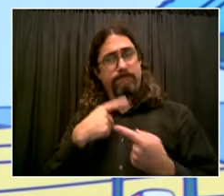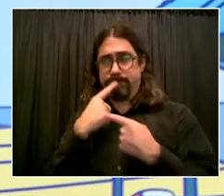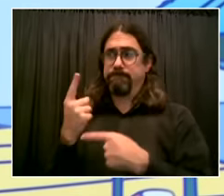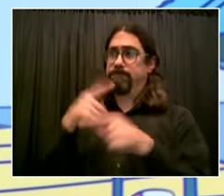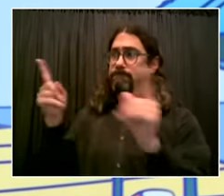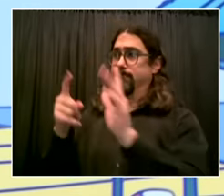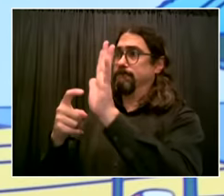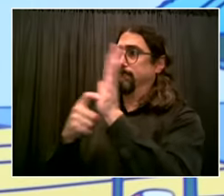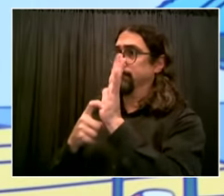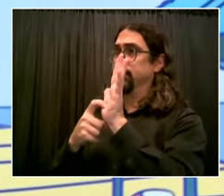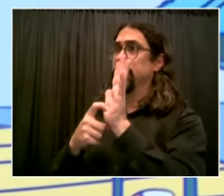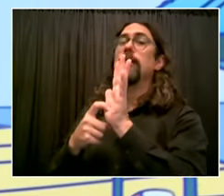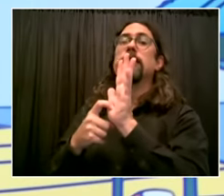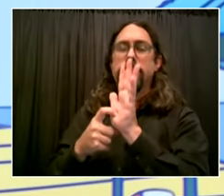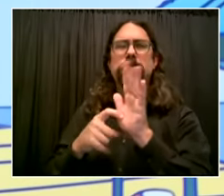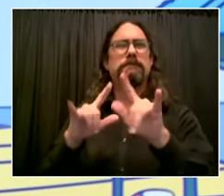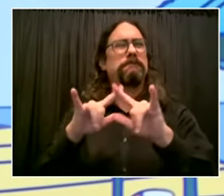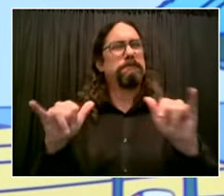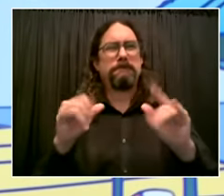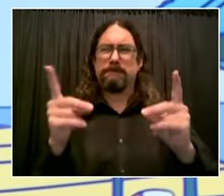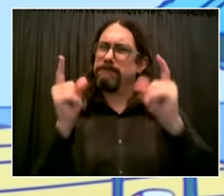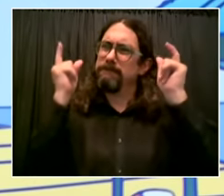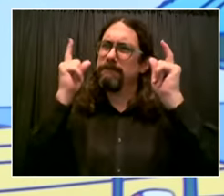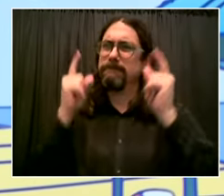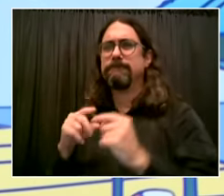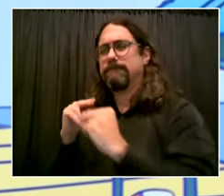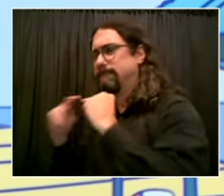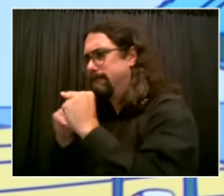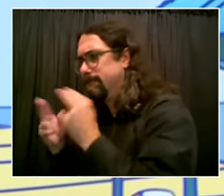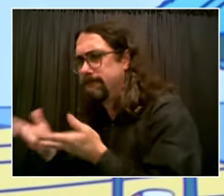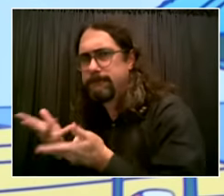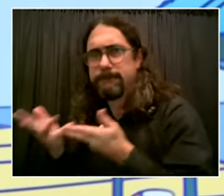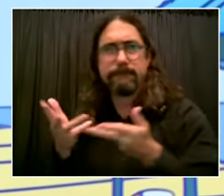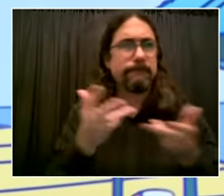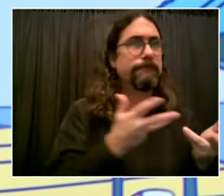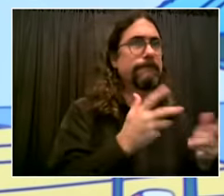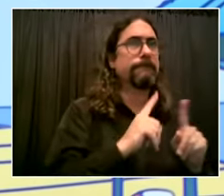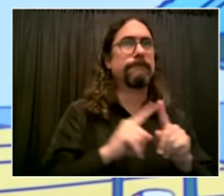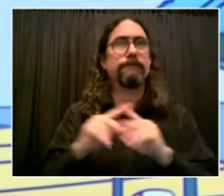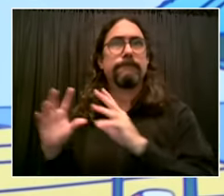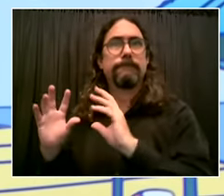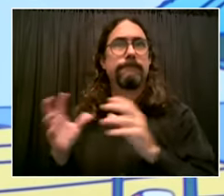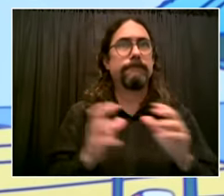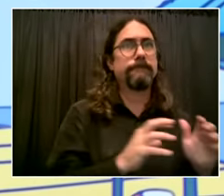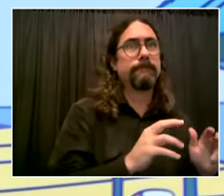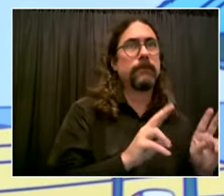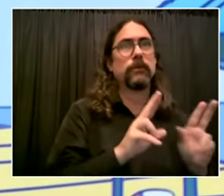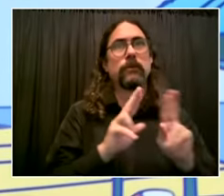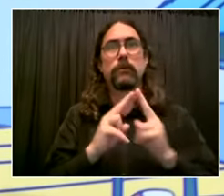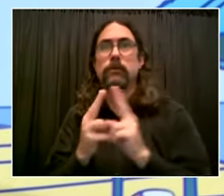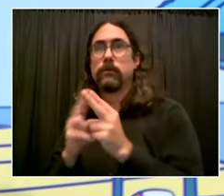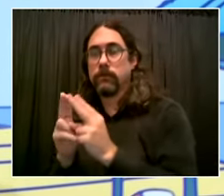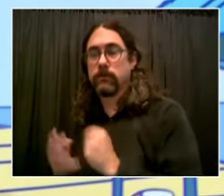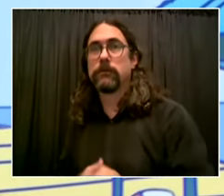a basis for a claim given all those facts including that we are bargaining immediately go ahead joe